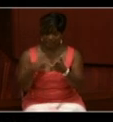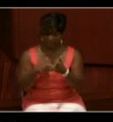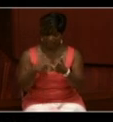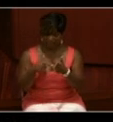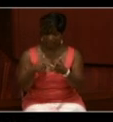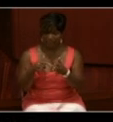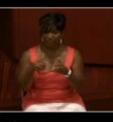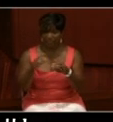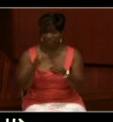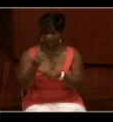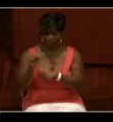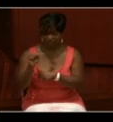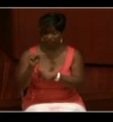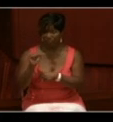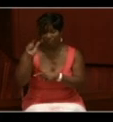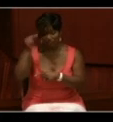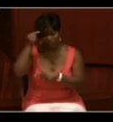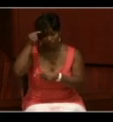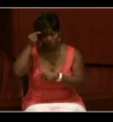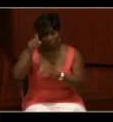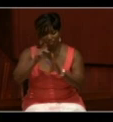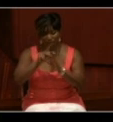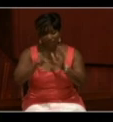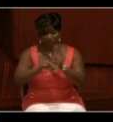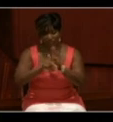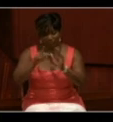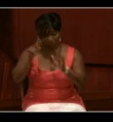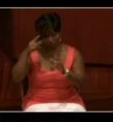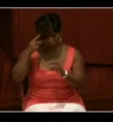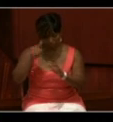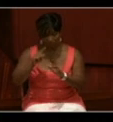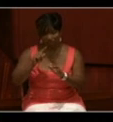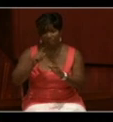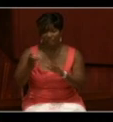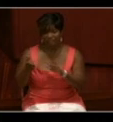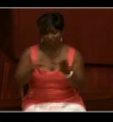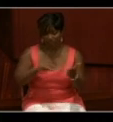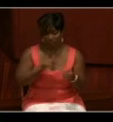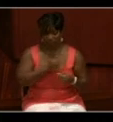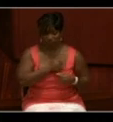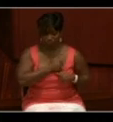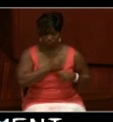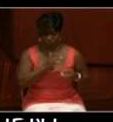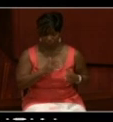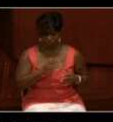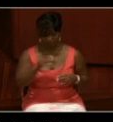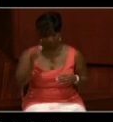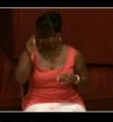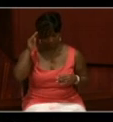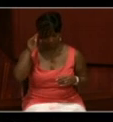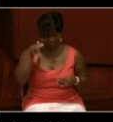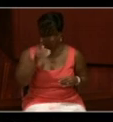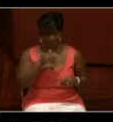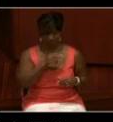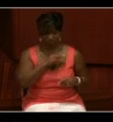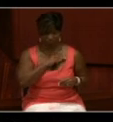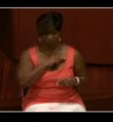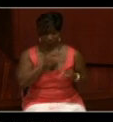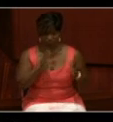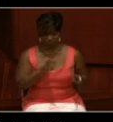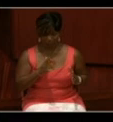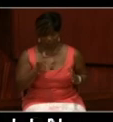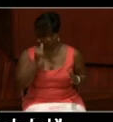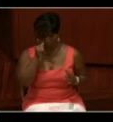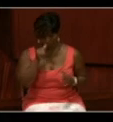on Headstones for Fallen Soldiers and Sailors. Mark is currently working on two projects, including the